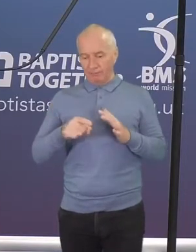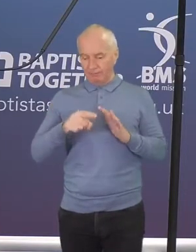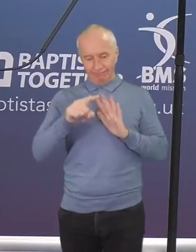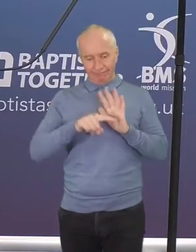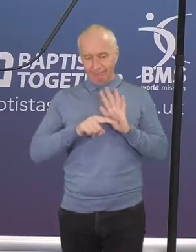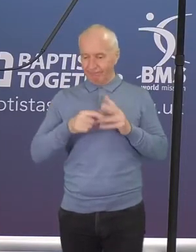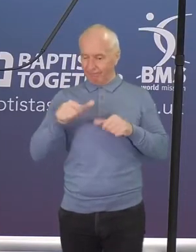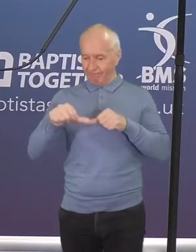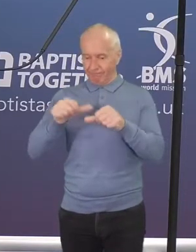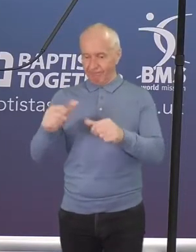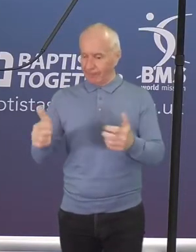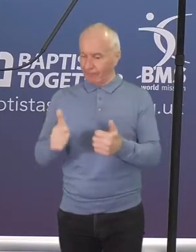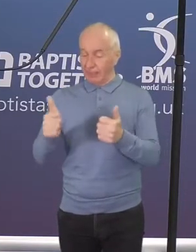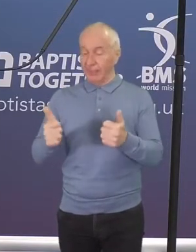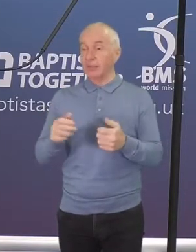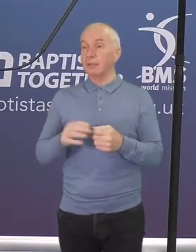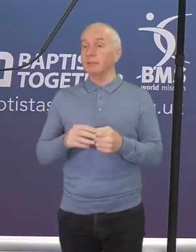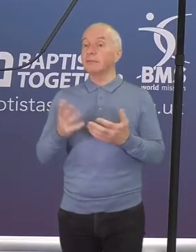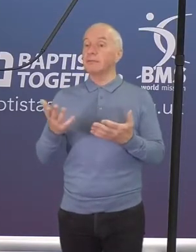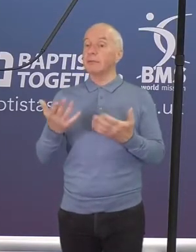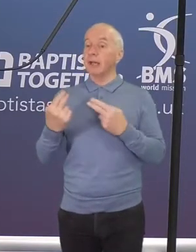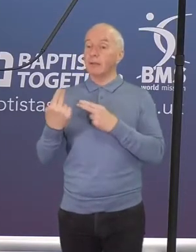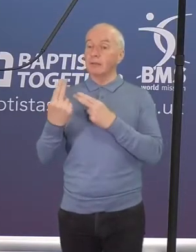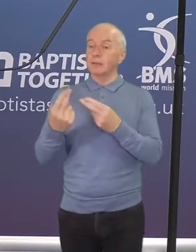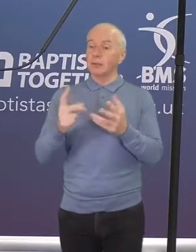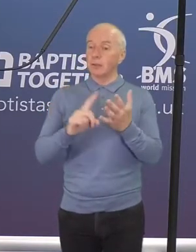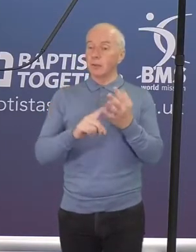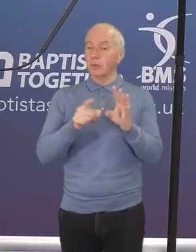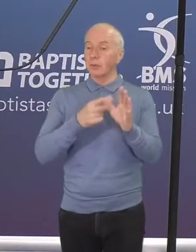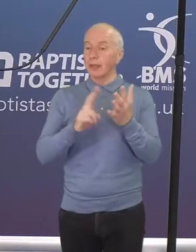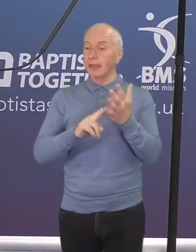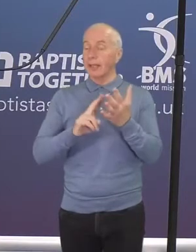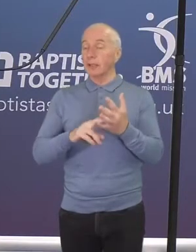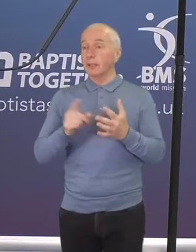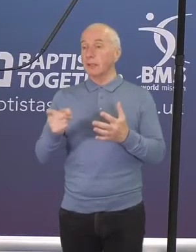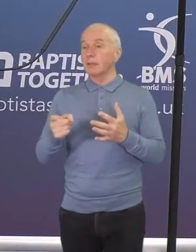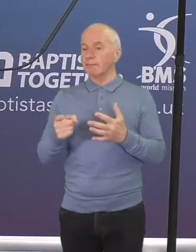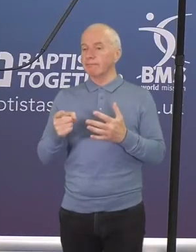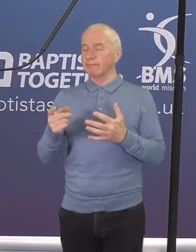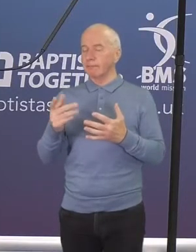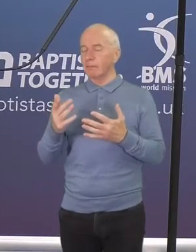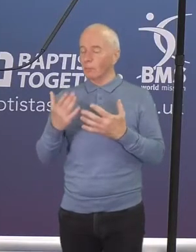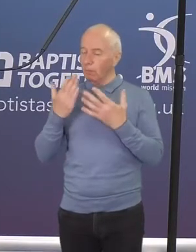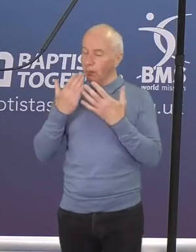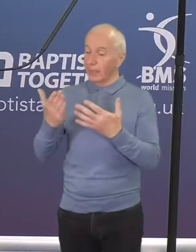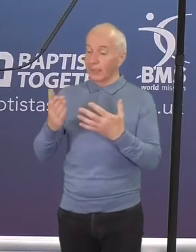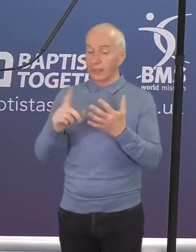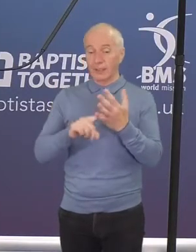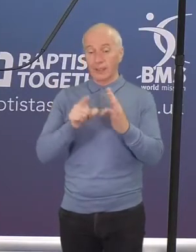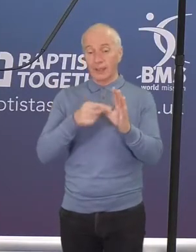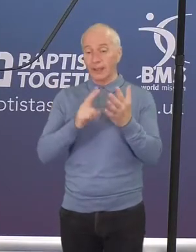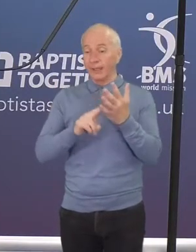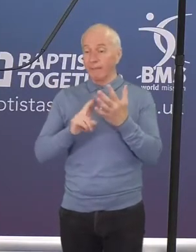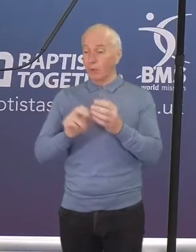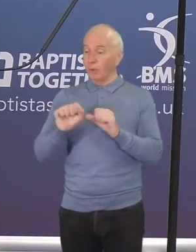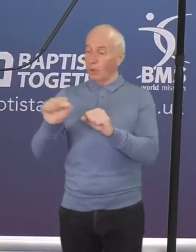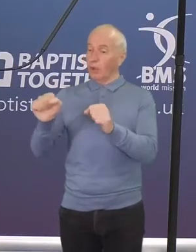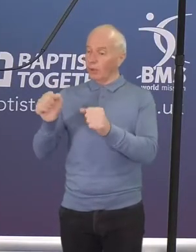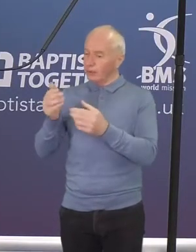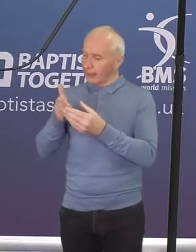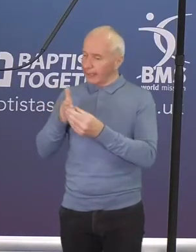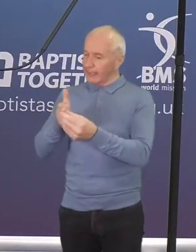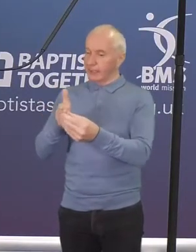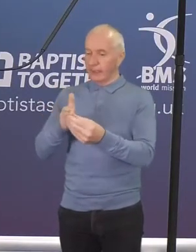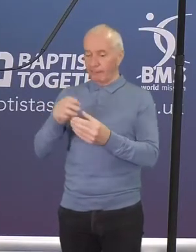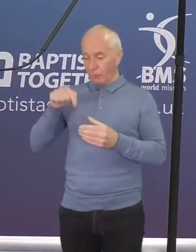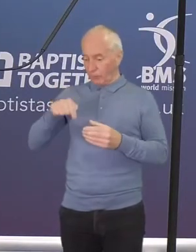bit. I'm going to hand over to Lynn. I just want to as I hand over to Lynn take the opportunity to thank Lynn for her leadership of our family through